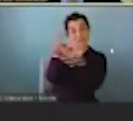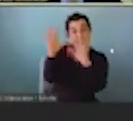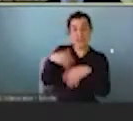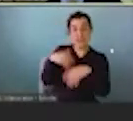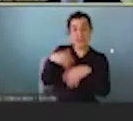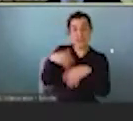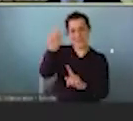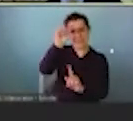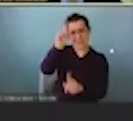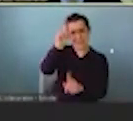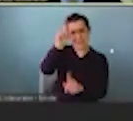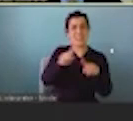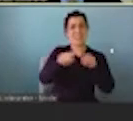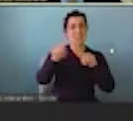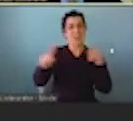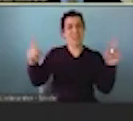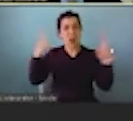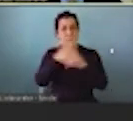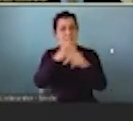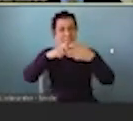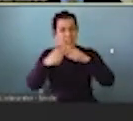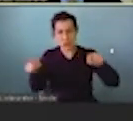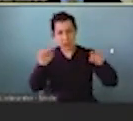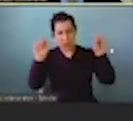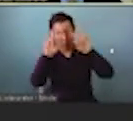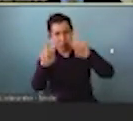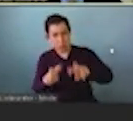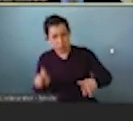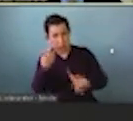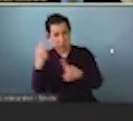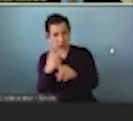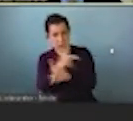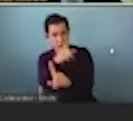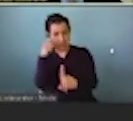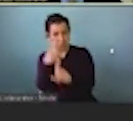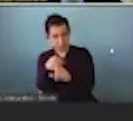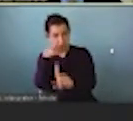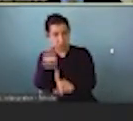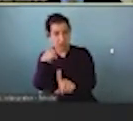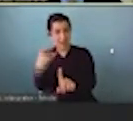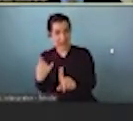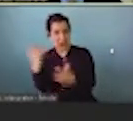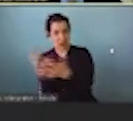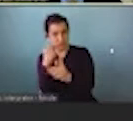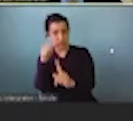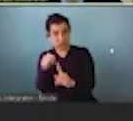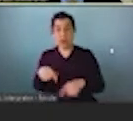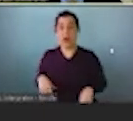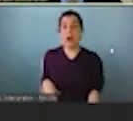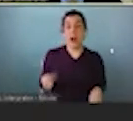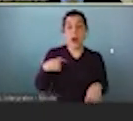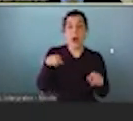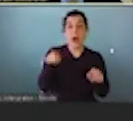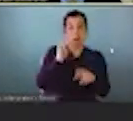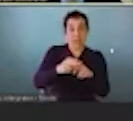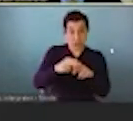complex issues and get right to the heart of what needs to be done now and why. And as I mentioned earlier in